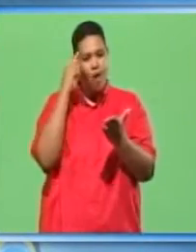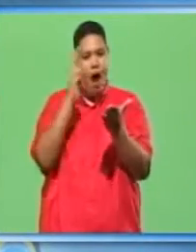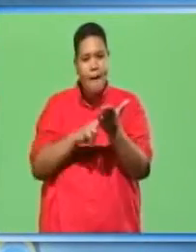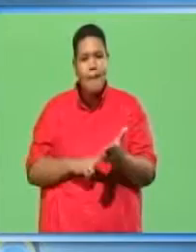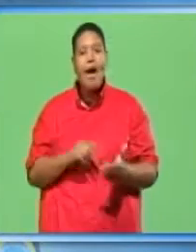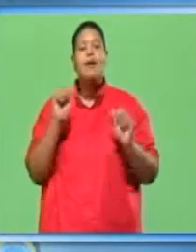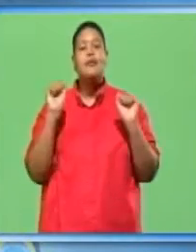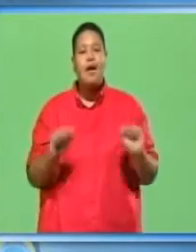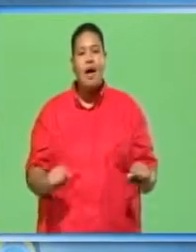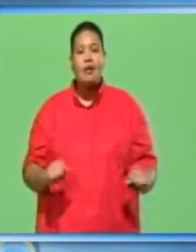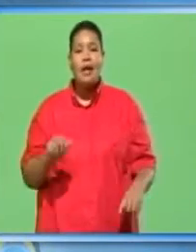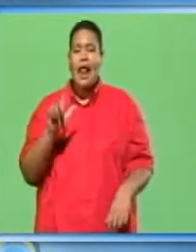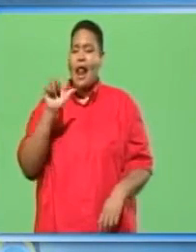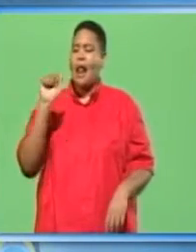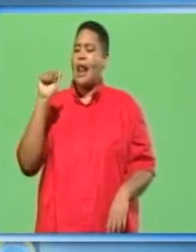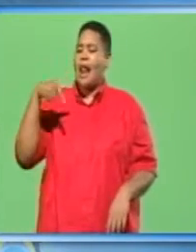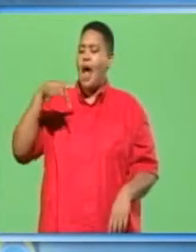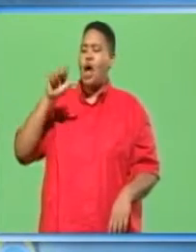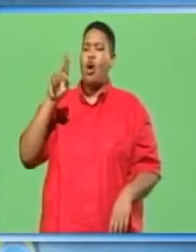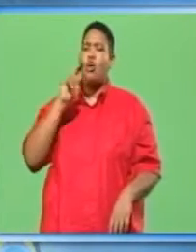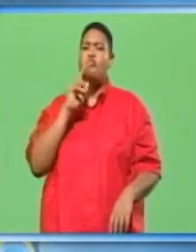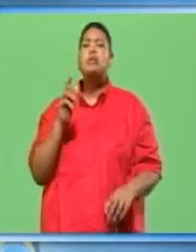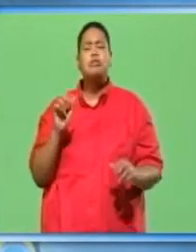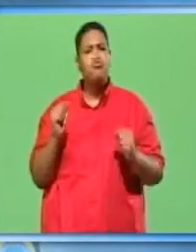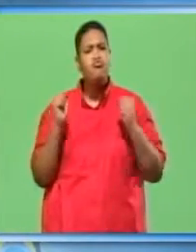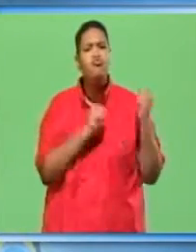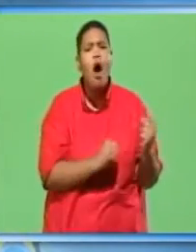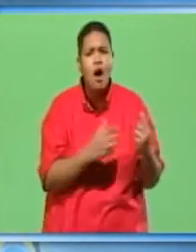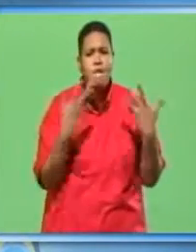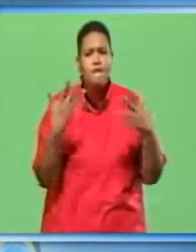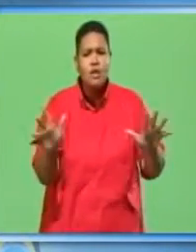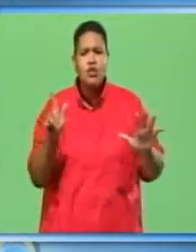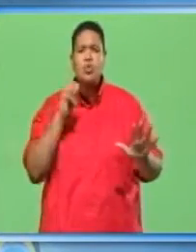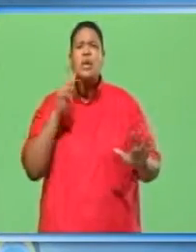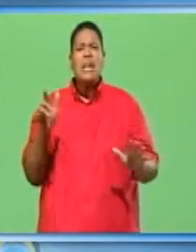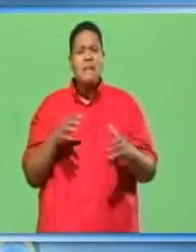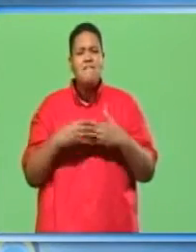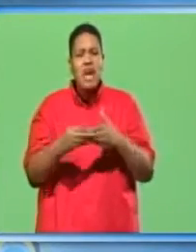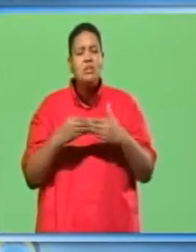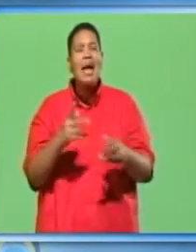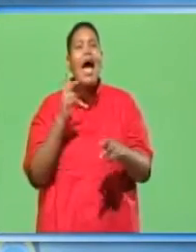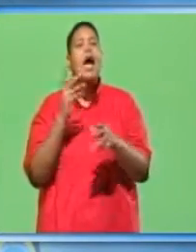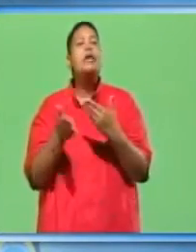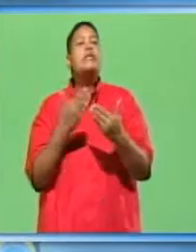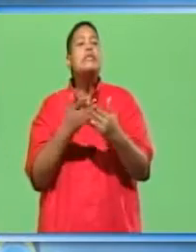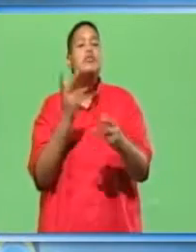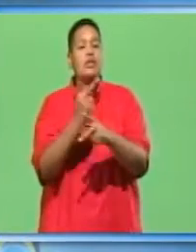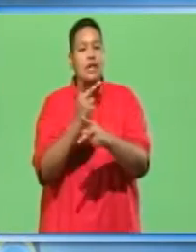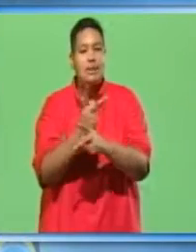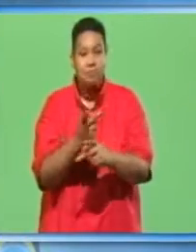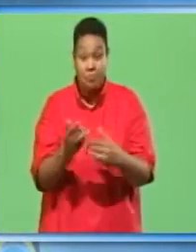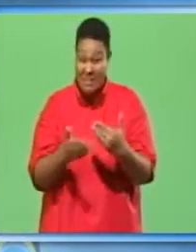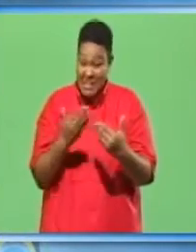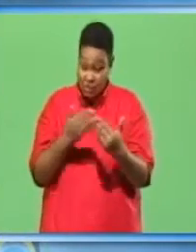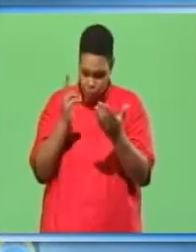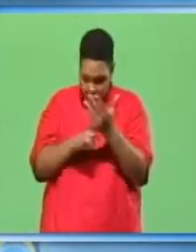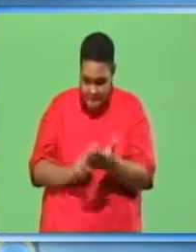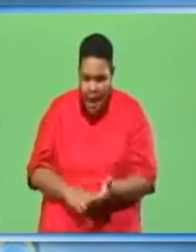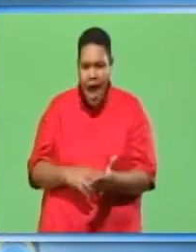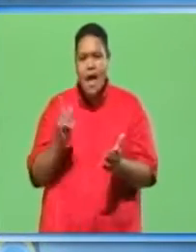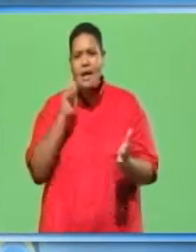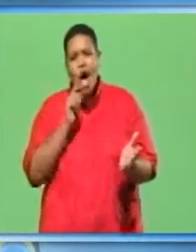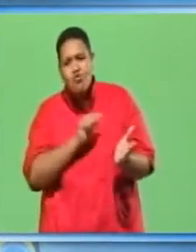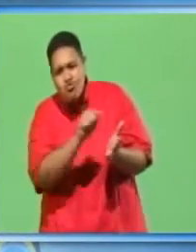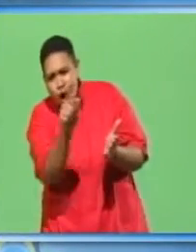very durable finish. It's flexible and is very easy to keep up. Lacquer is easy to apply, rub, polish,